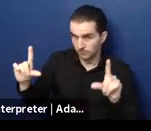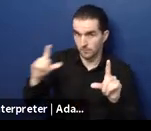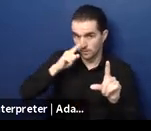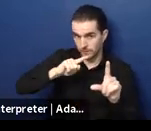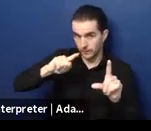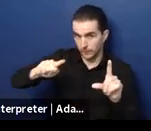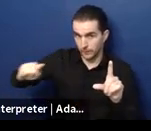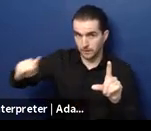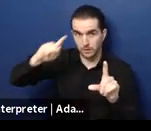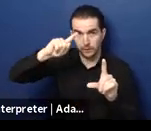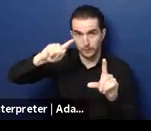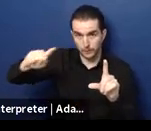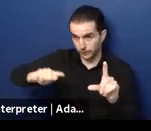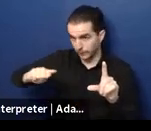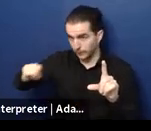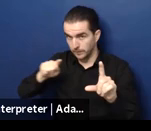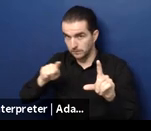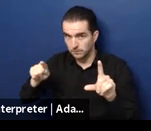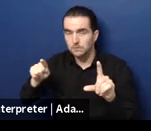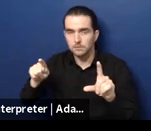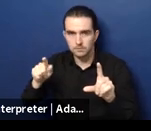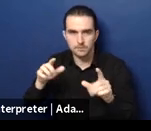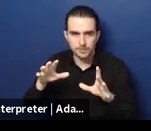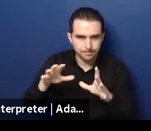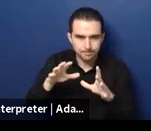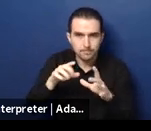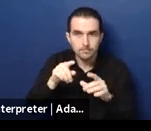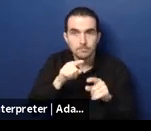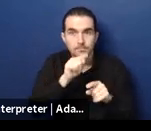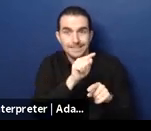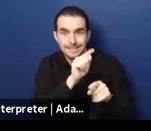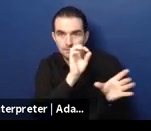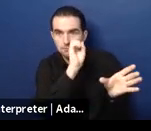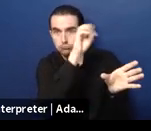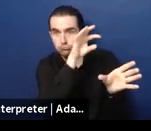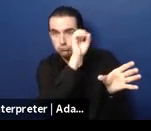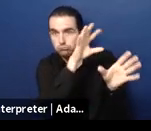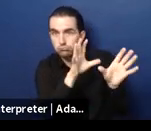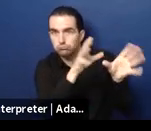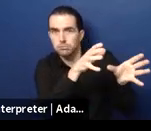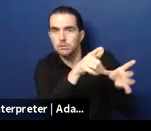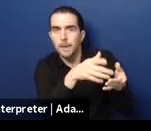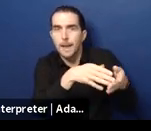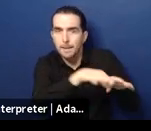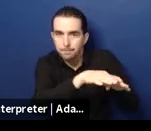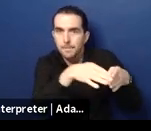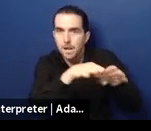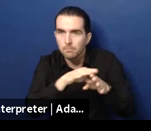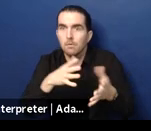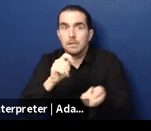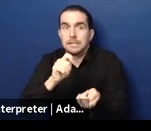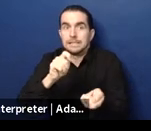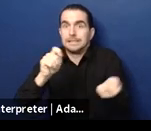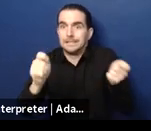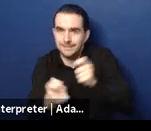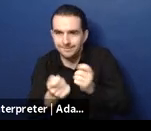region. And this slide is particularly important, I think, because if we think about the Europe and Central Asia region, here we're looking at